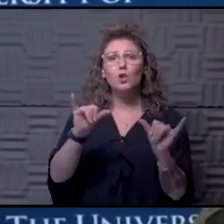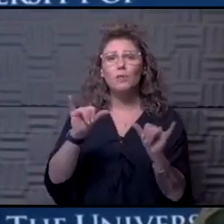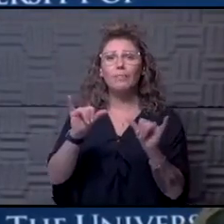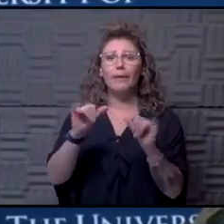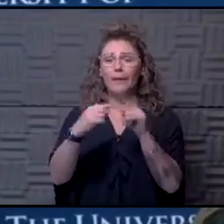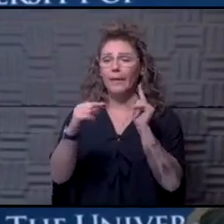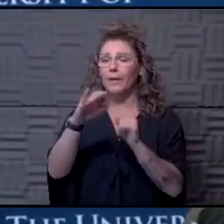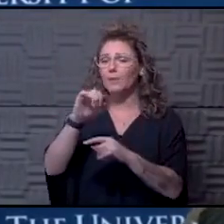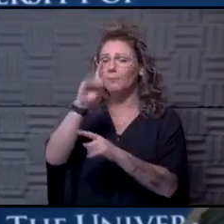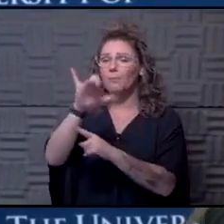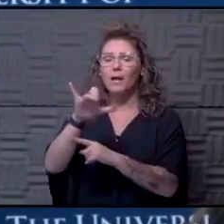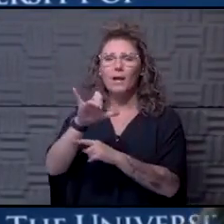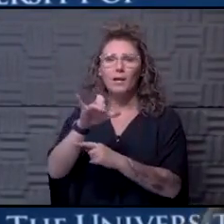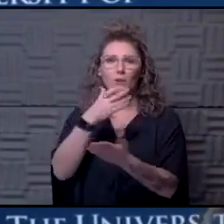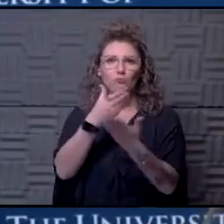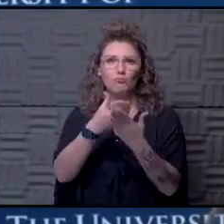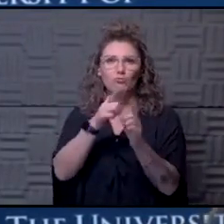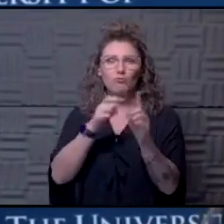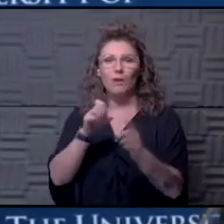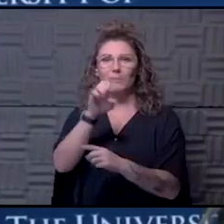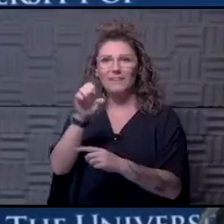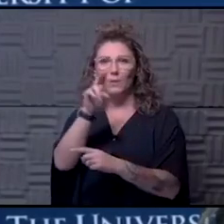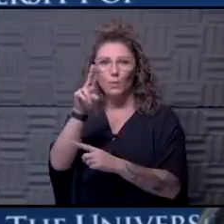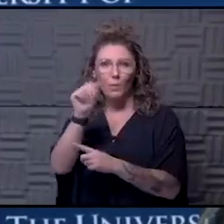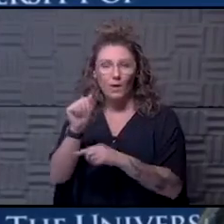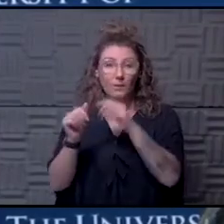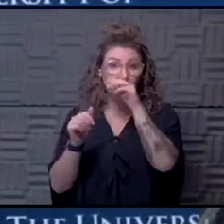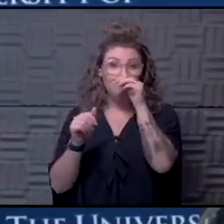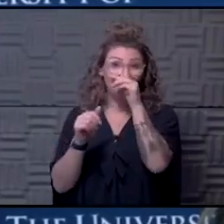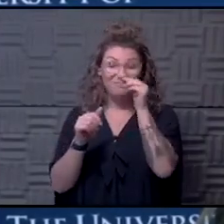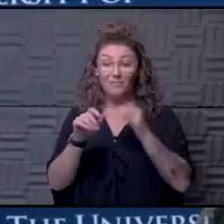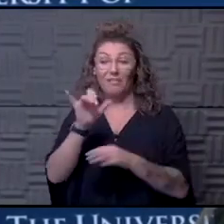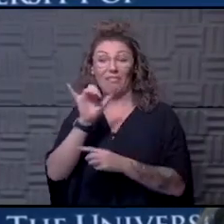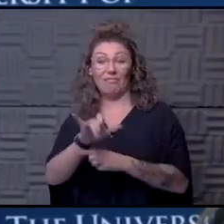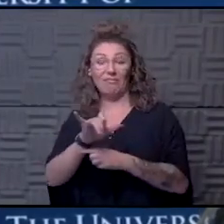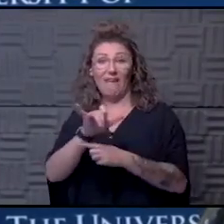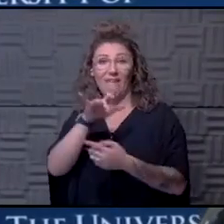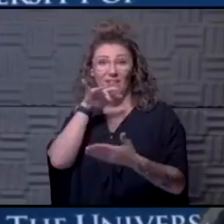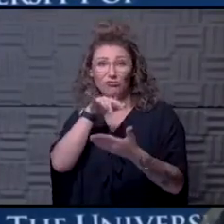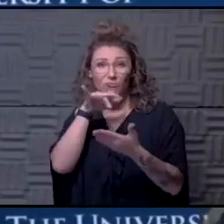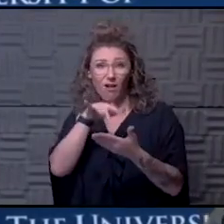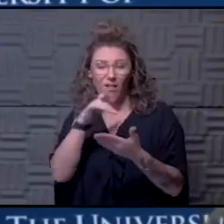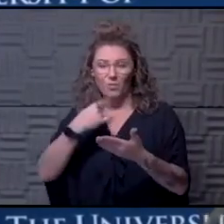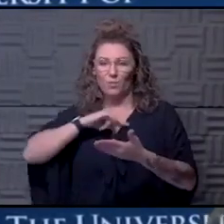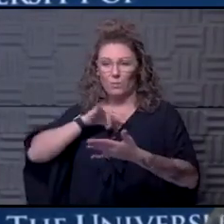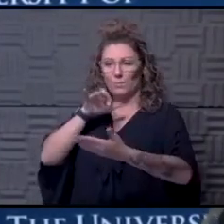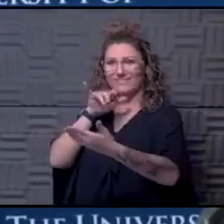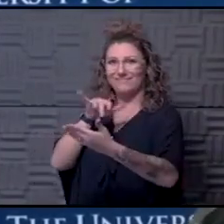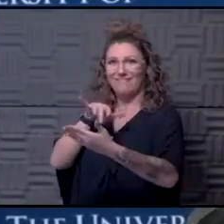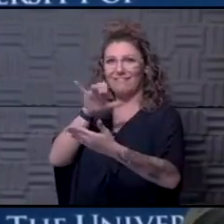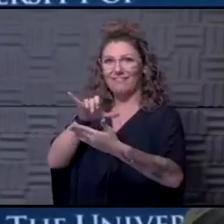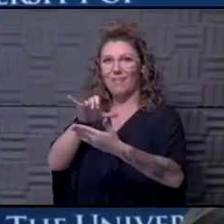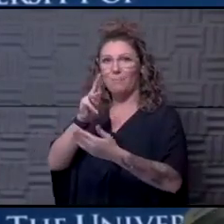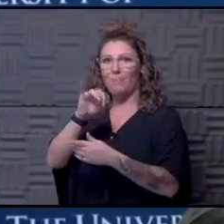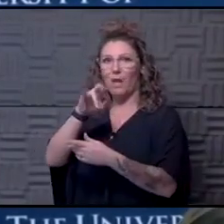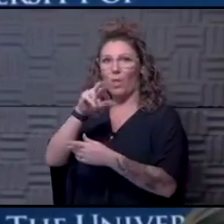for the EUA, which is what we actually, that trial is what we studied, that monoclonal antibody